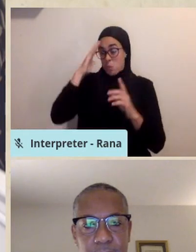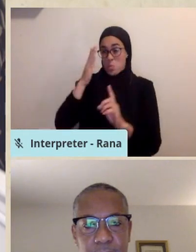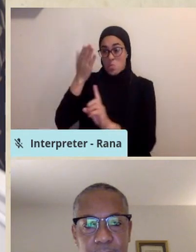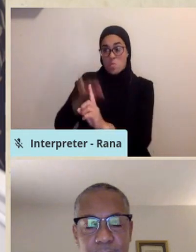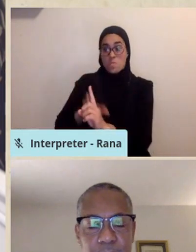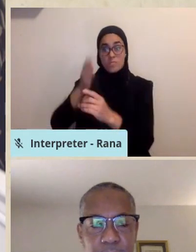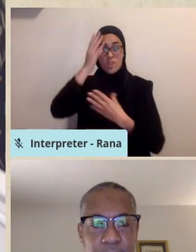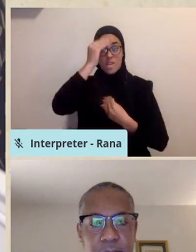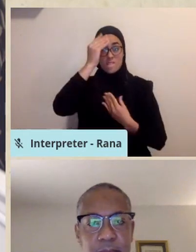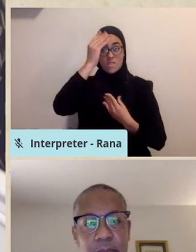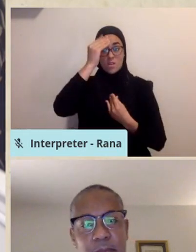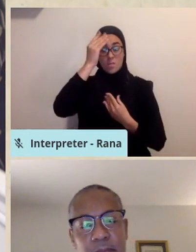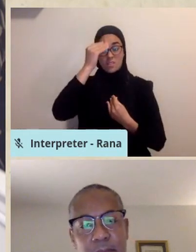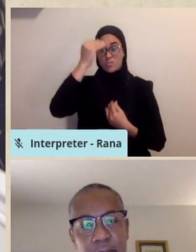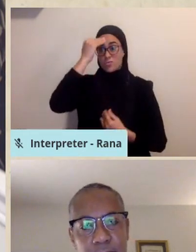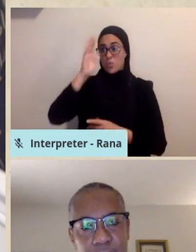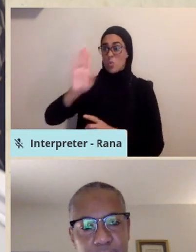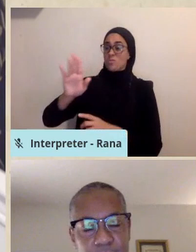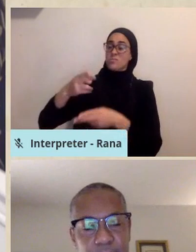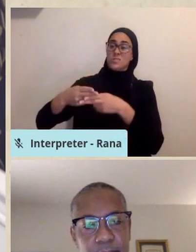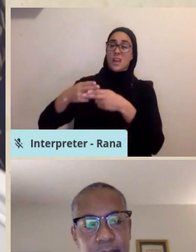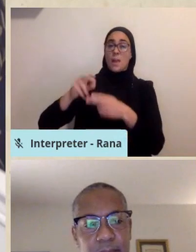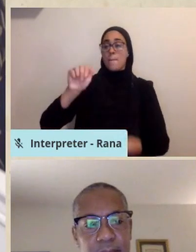except that her name is Aisha.